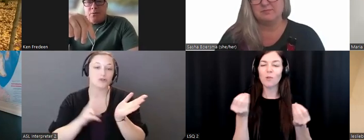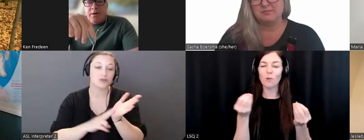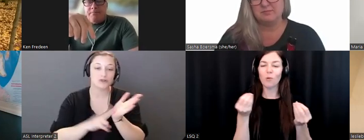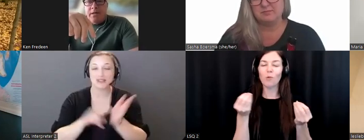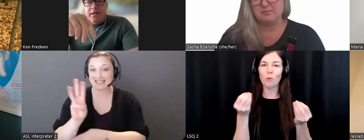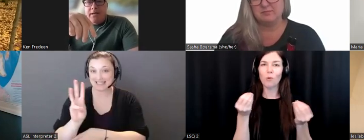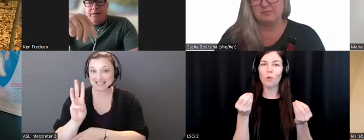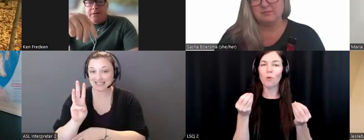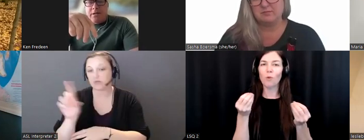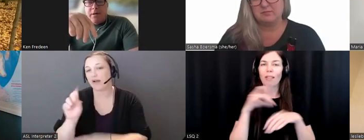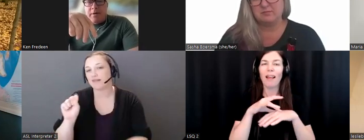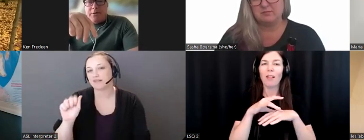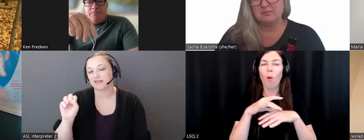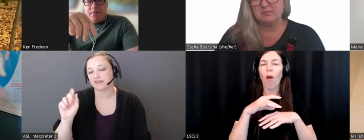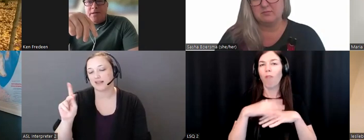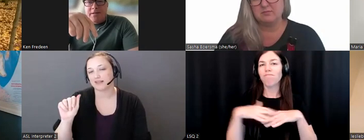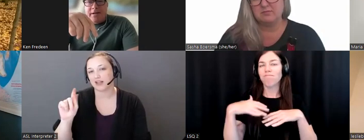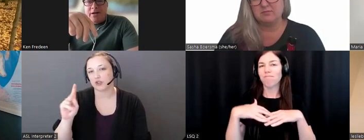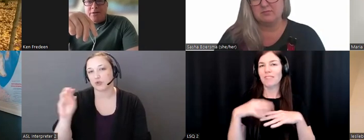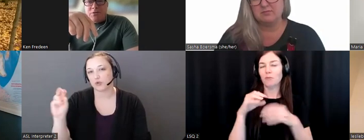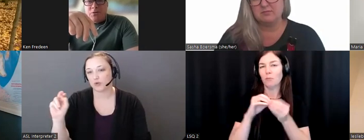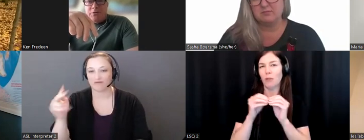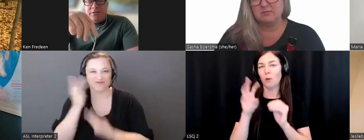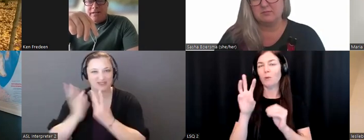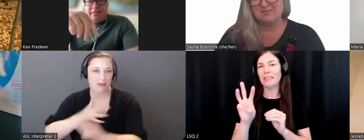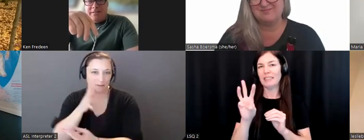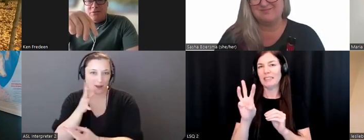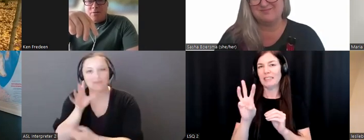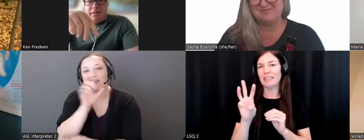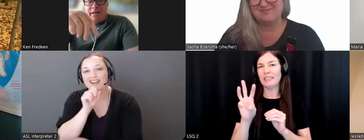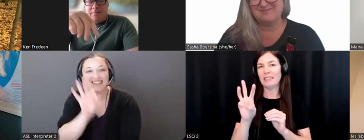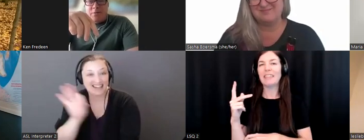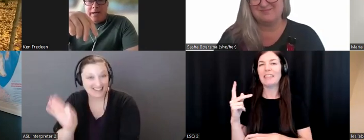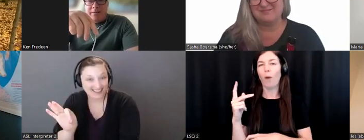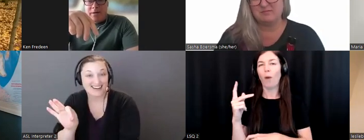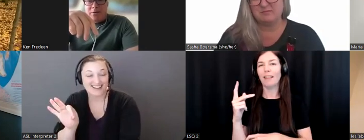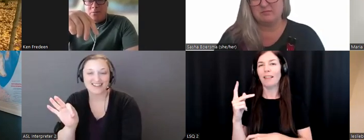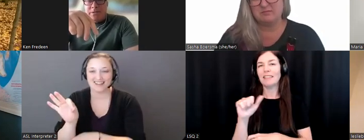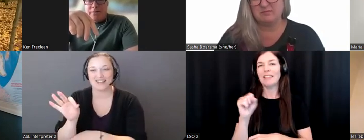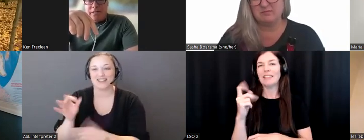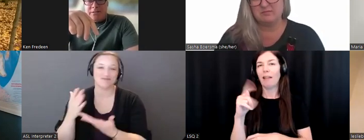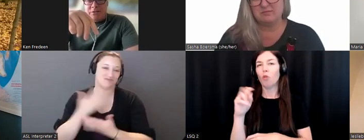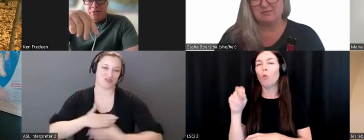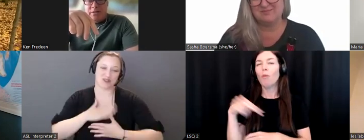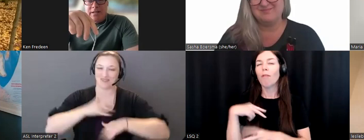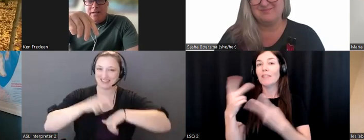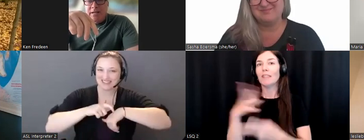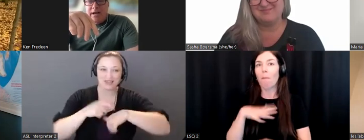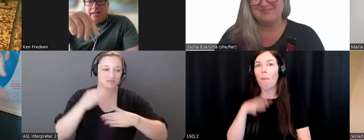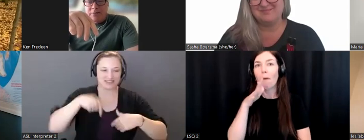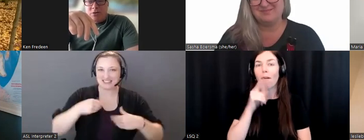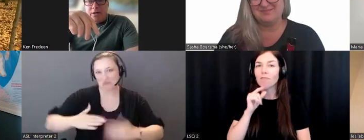Saskatchewan, where I'm visiting my mother, 99 years old, and enjoying my time here back in my home city of Saskatoon.